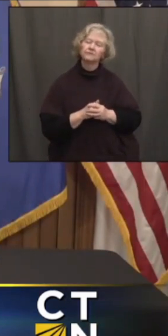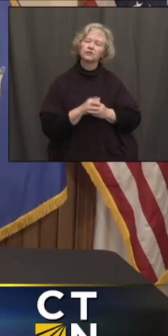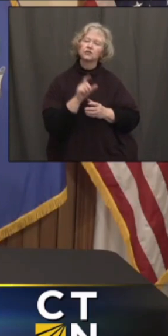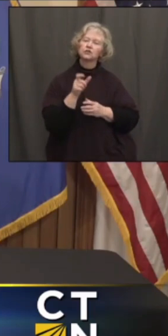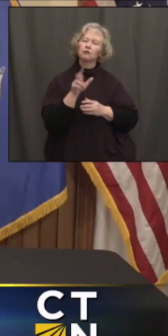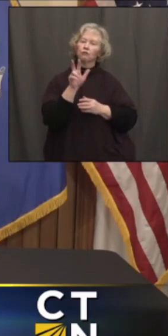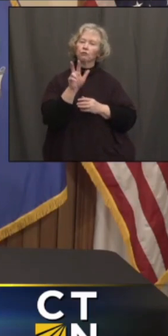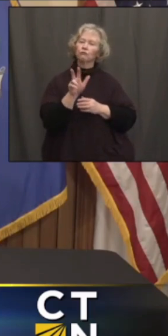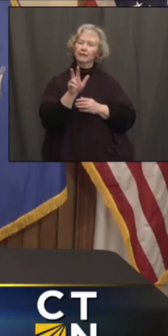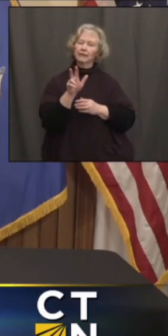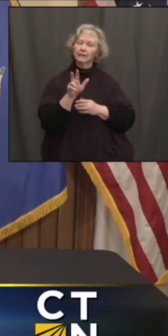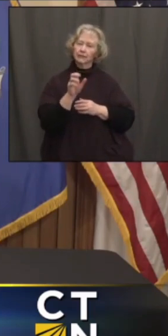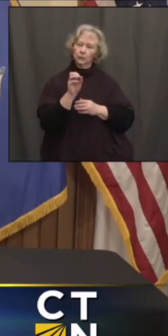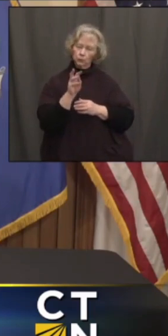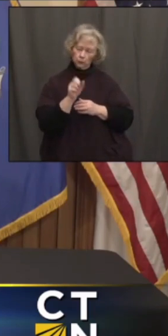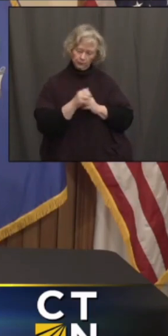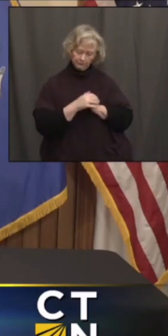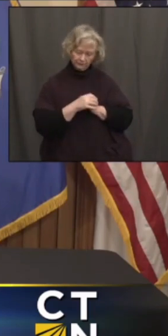Yes,